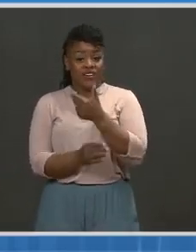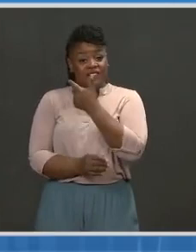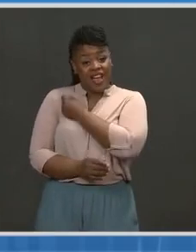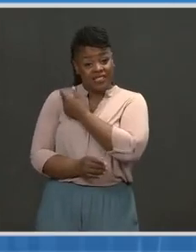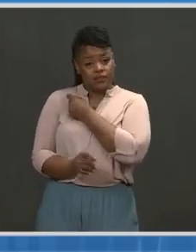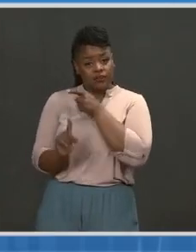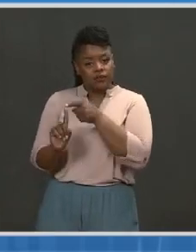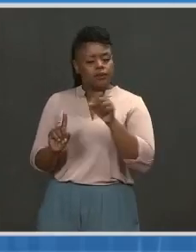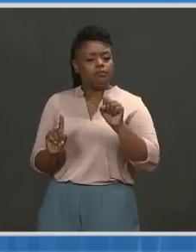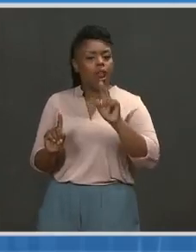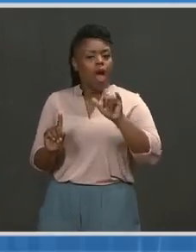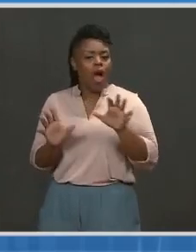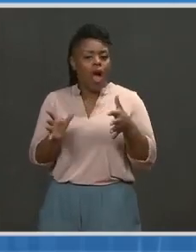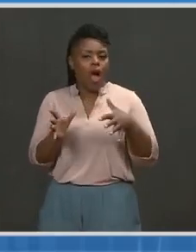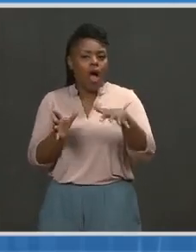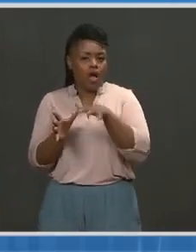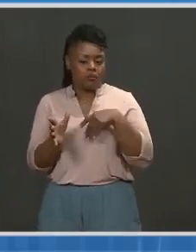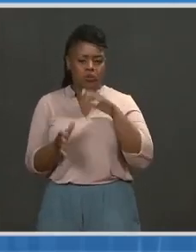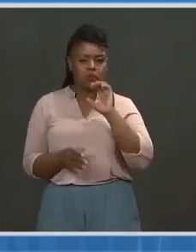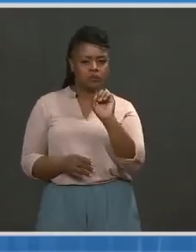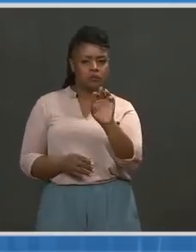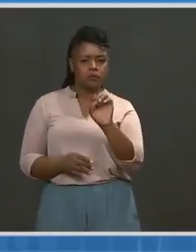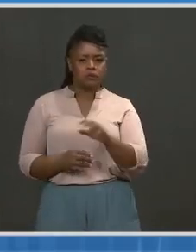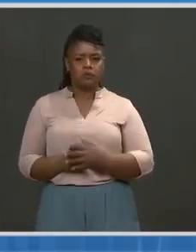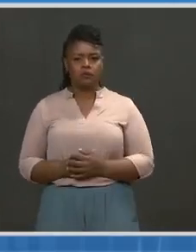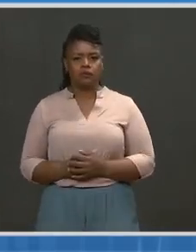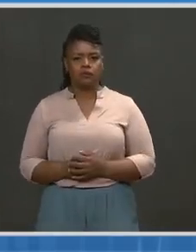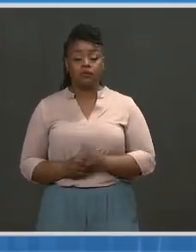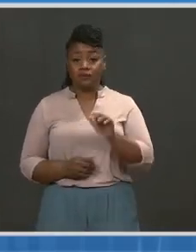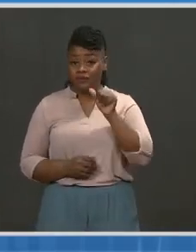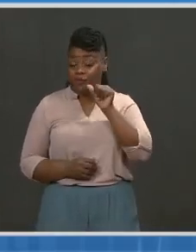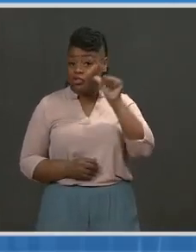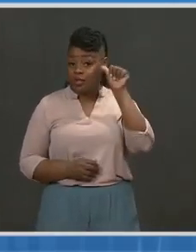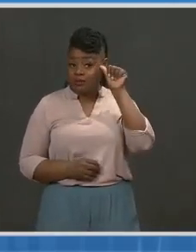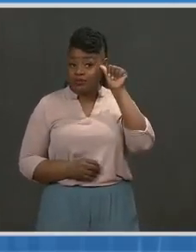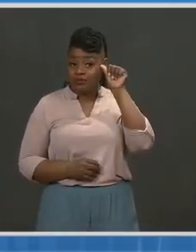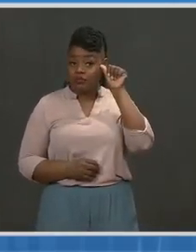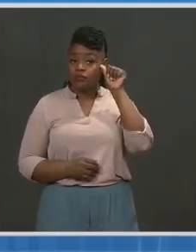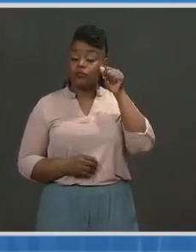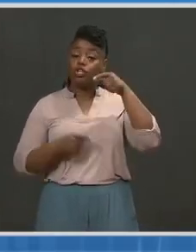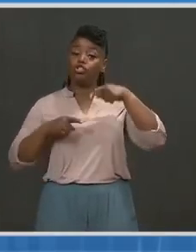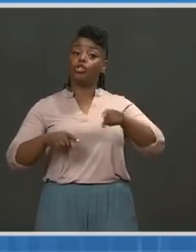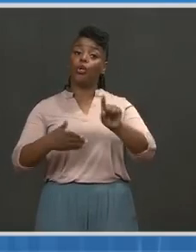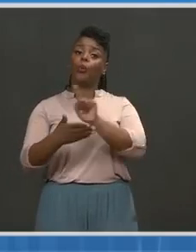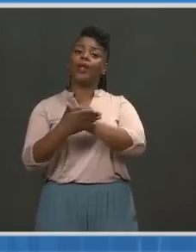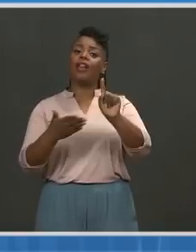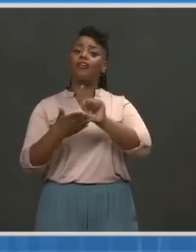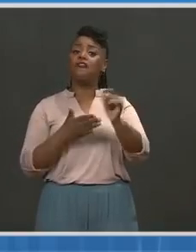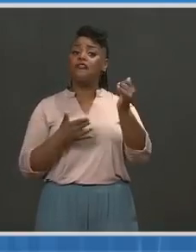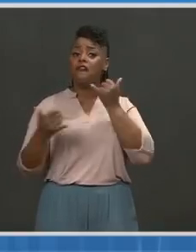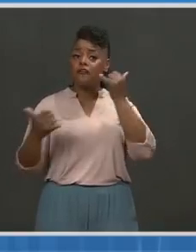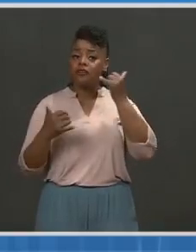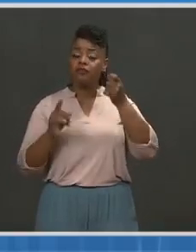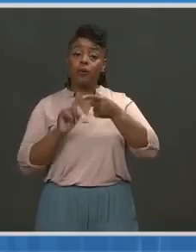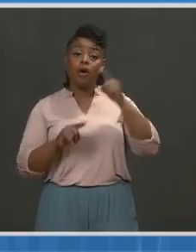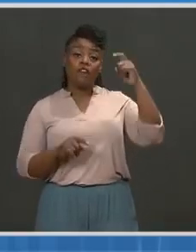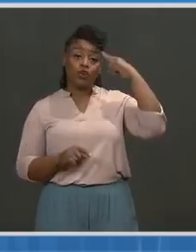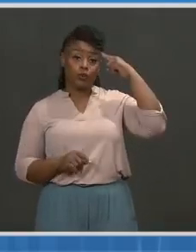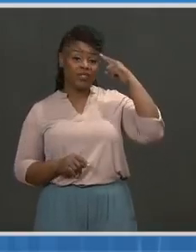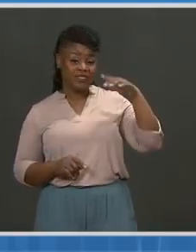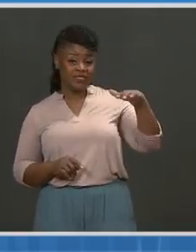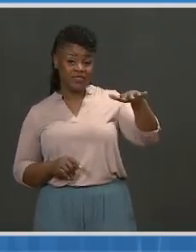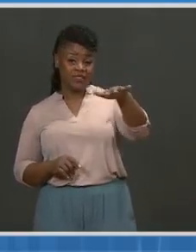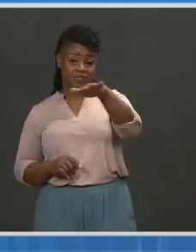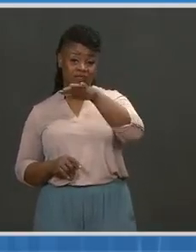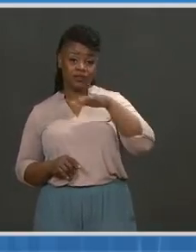we are closely tracking, as are all of you. Yesterday, in our weekly call with governors,